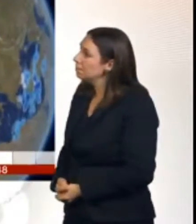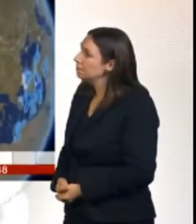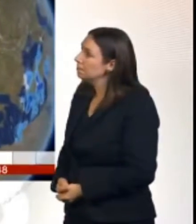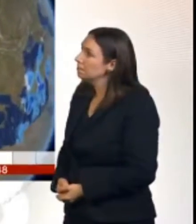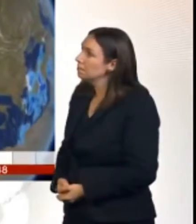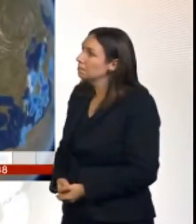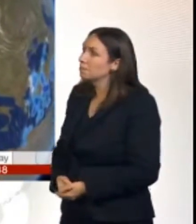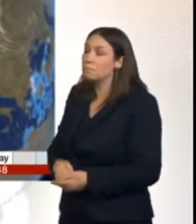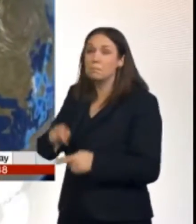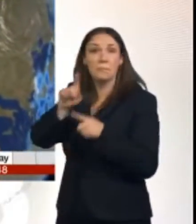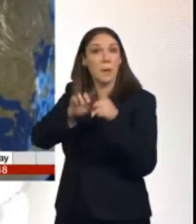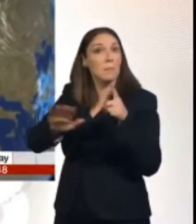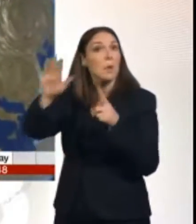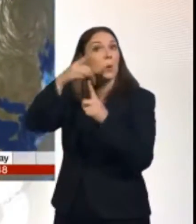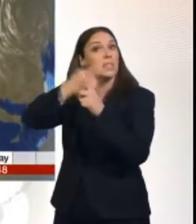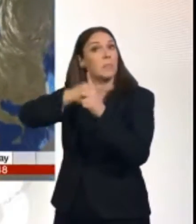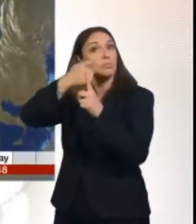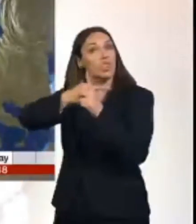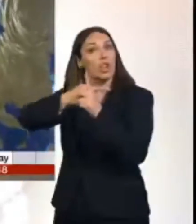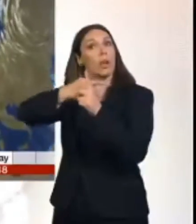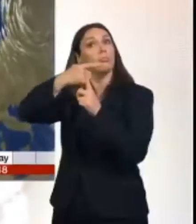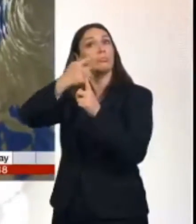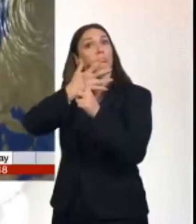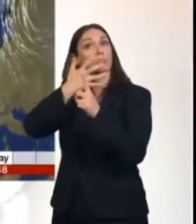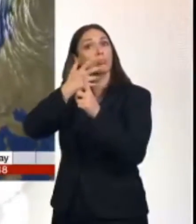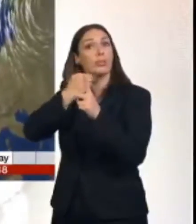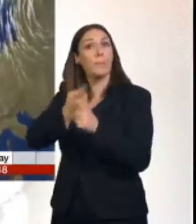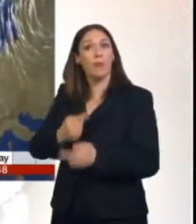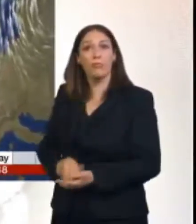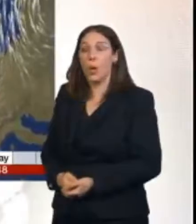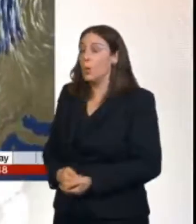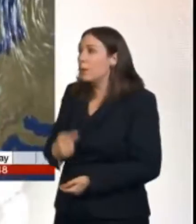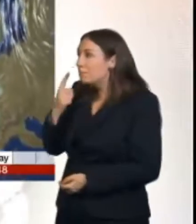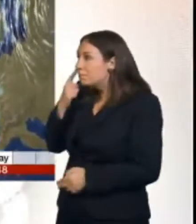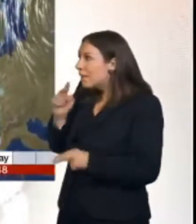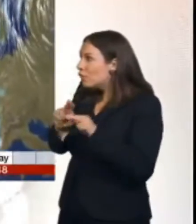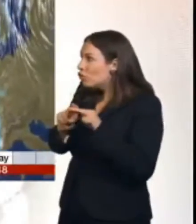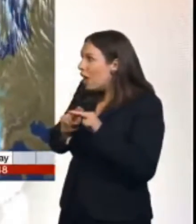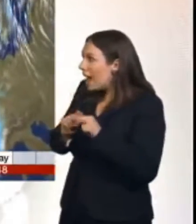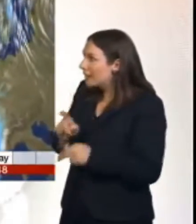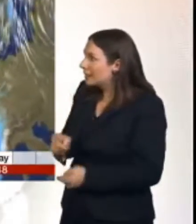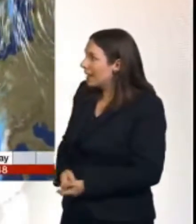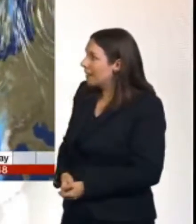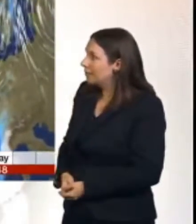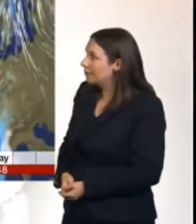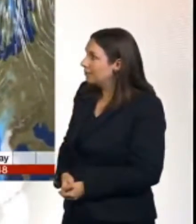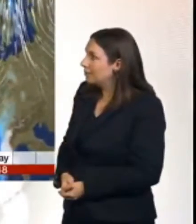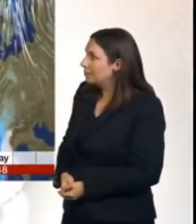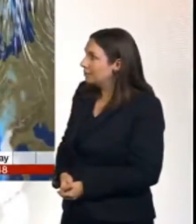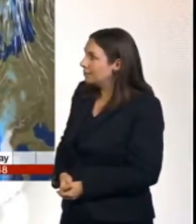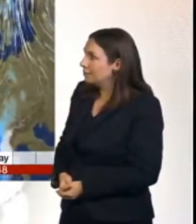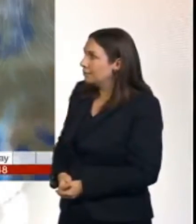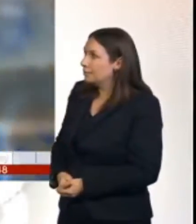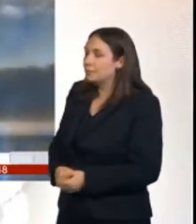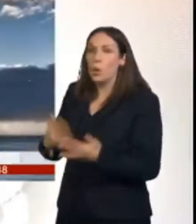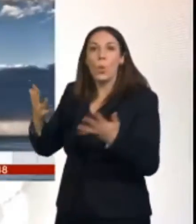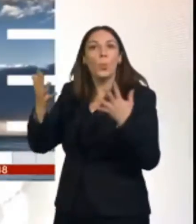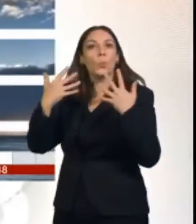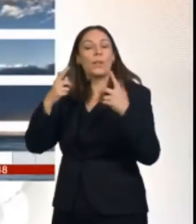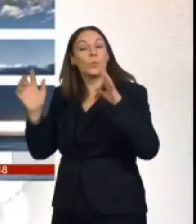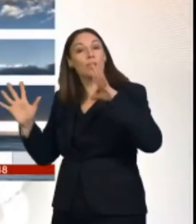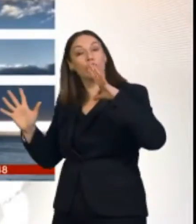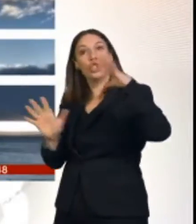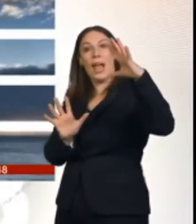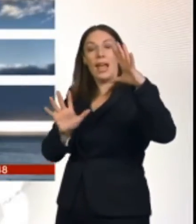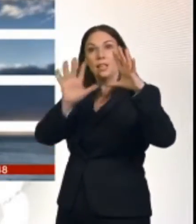on the mild side. Cooler though, as we go through Thursday night and into Friday. Low pressure to north, winds swirling anti-clockwise around it, bringing a